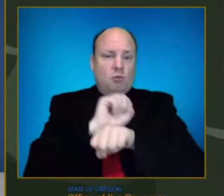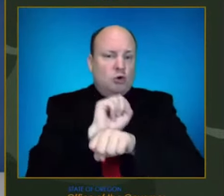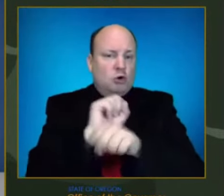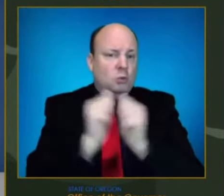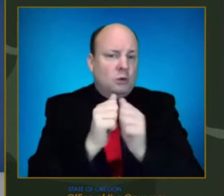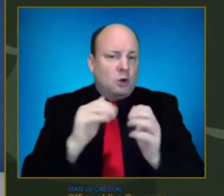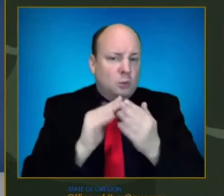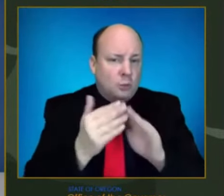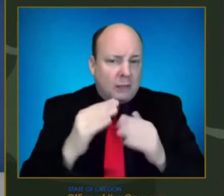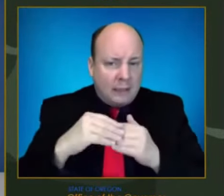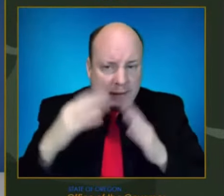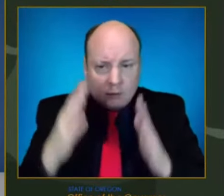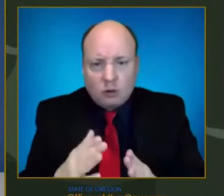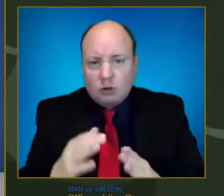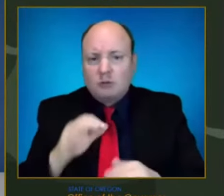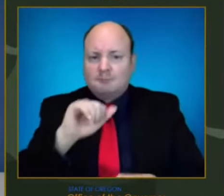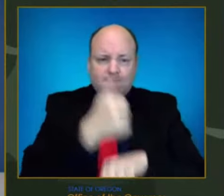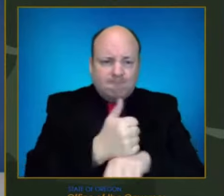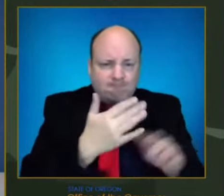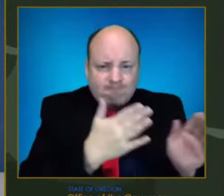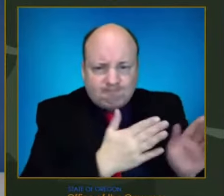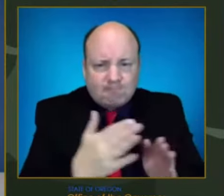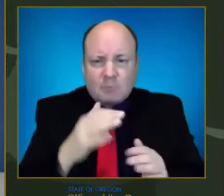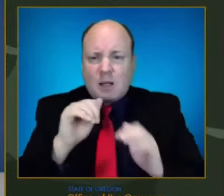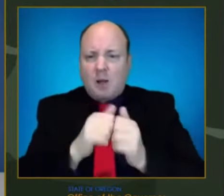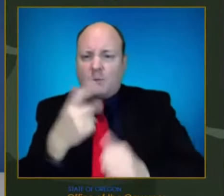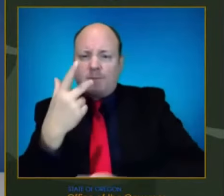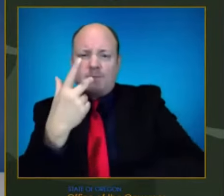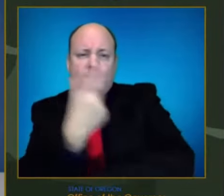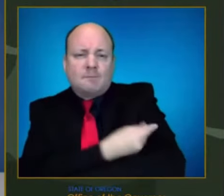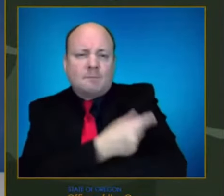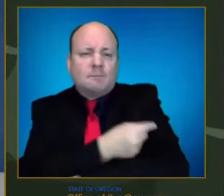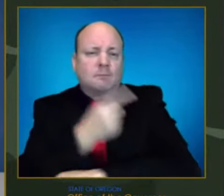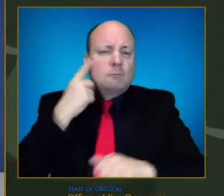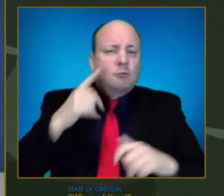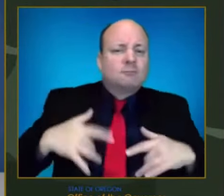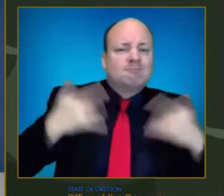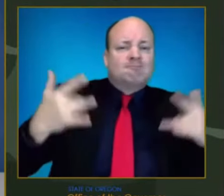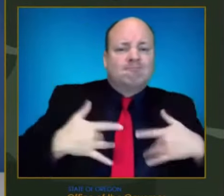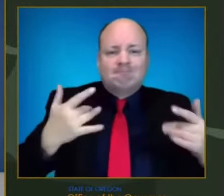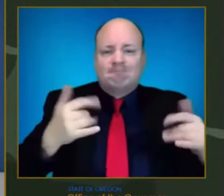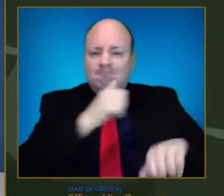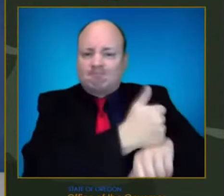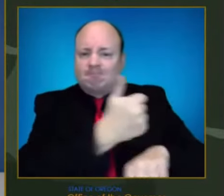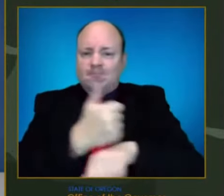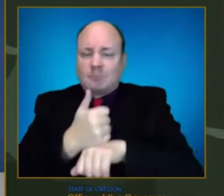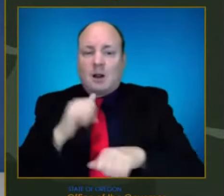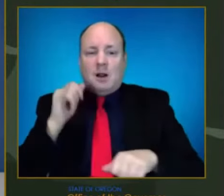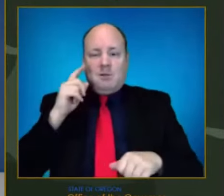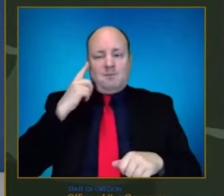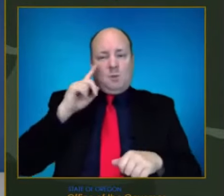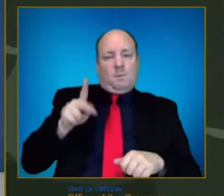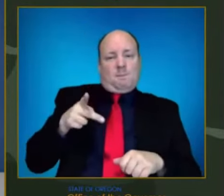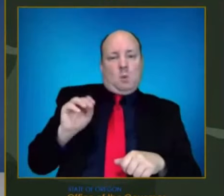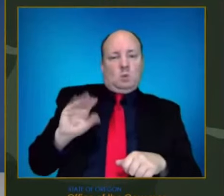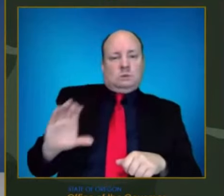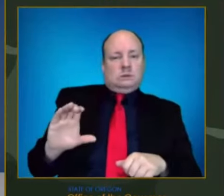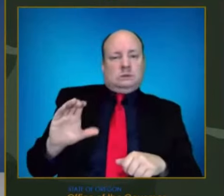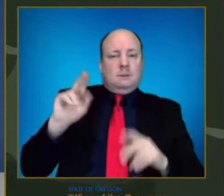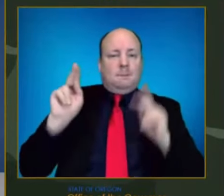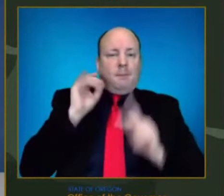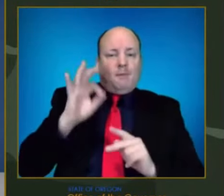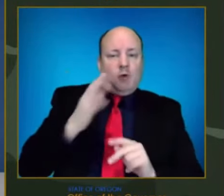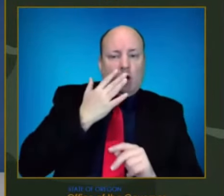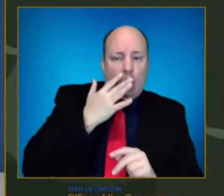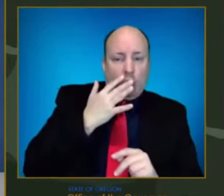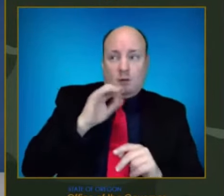events for communities of color around the state, with an additional 93 events scheduled in coming weeks. We know too many people of color